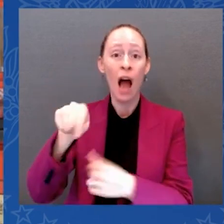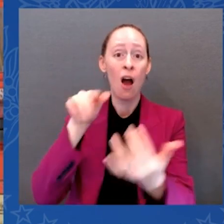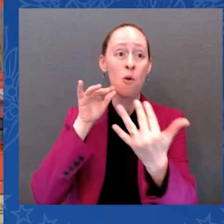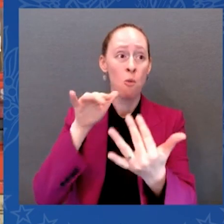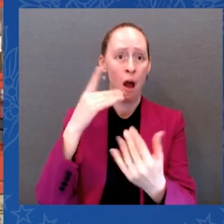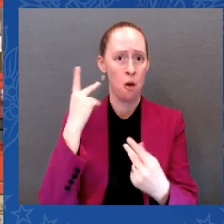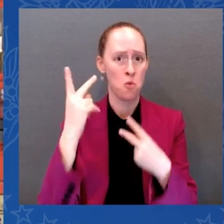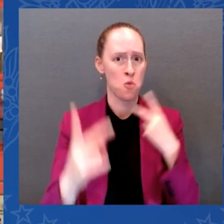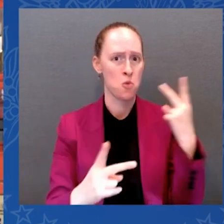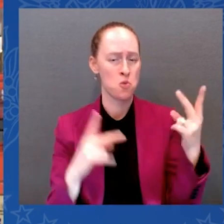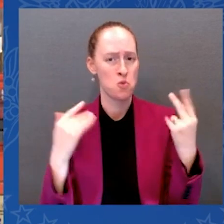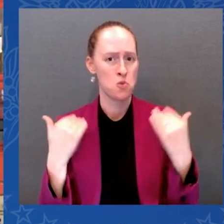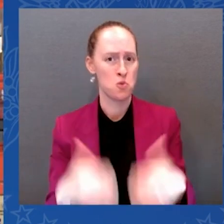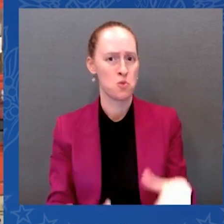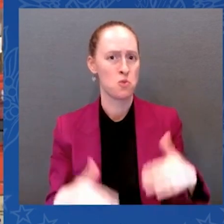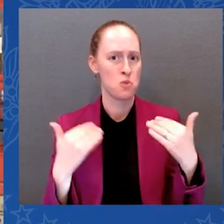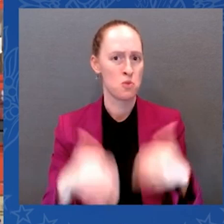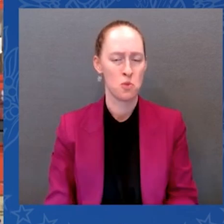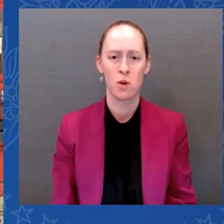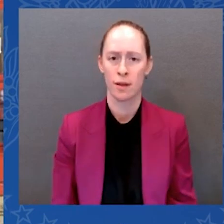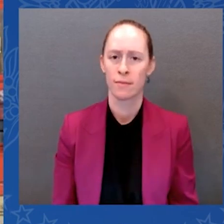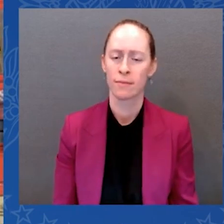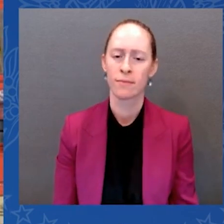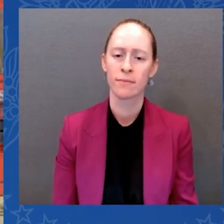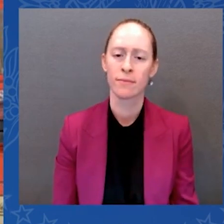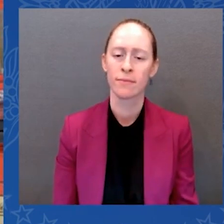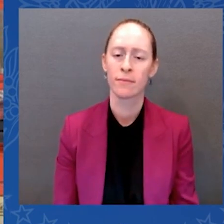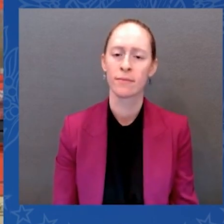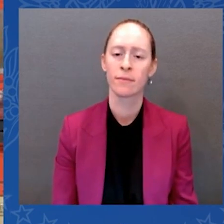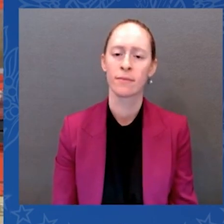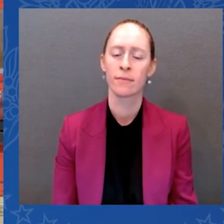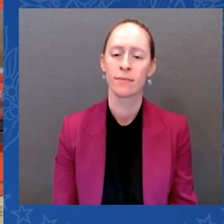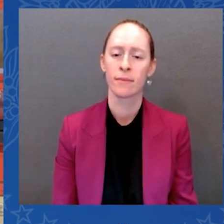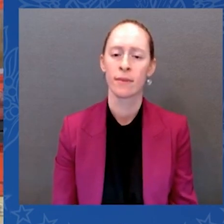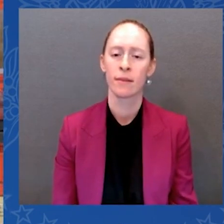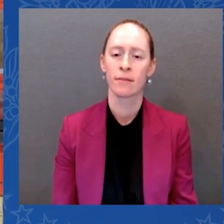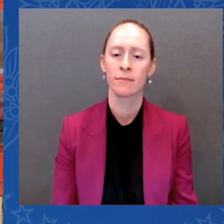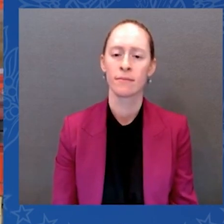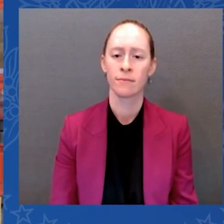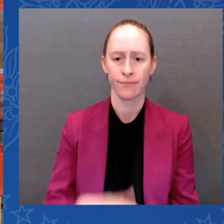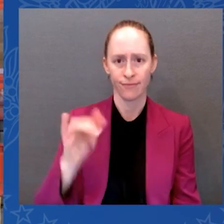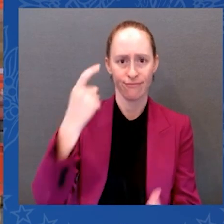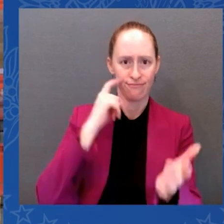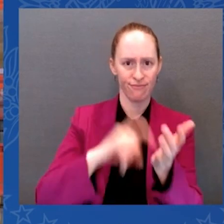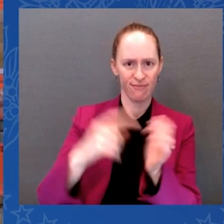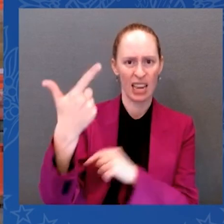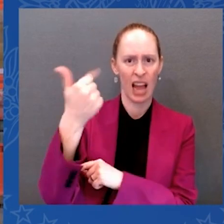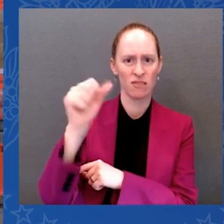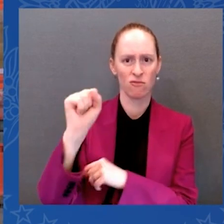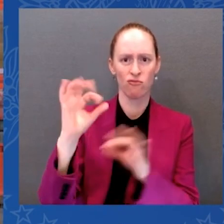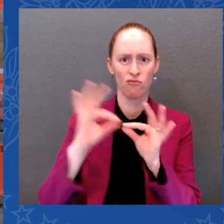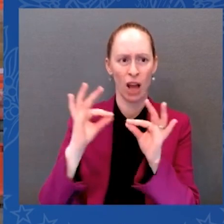guess what? It's down a dollar and thirty cents since the start of the summer and continues to go down.